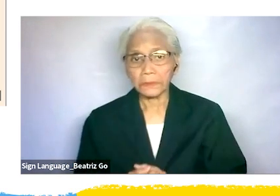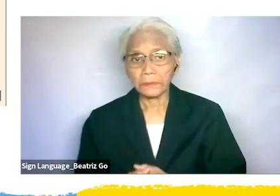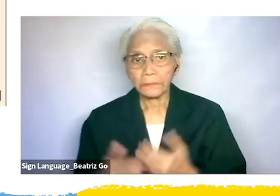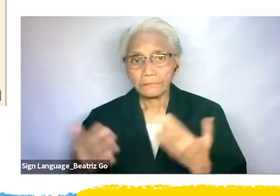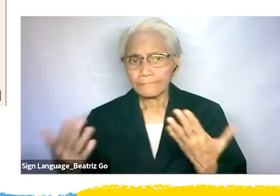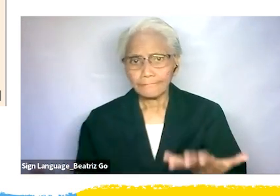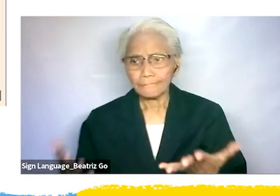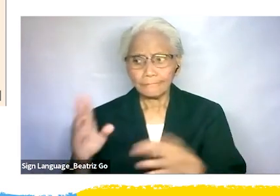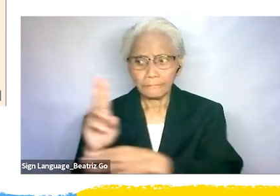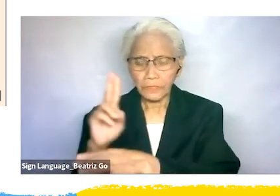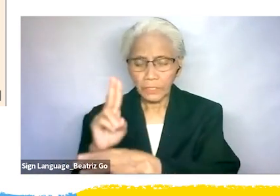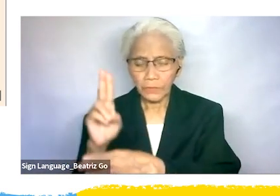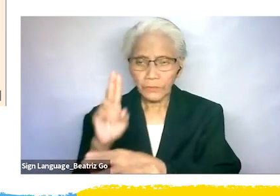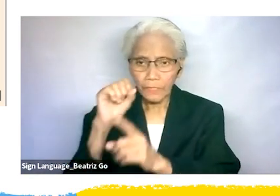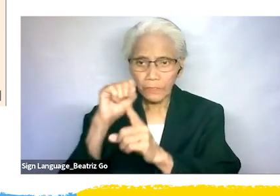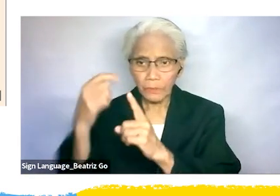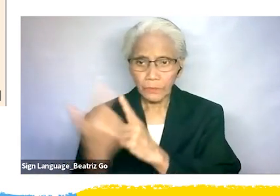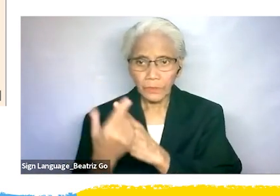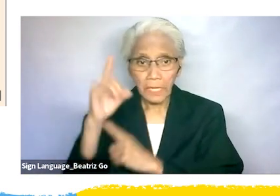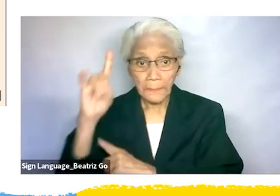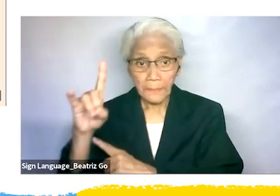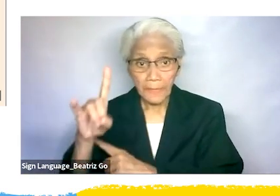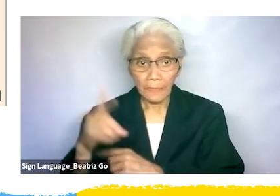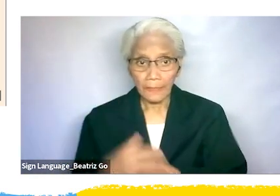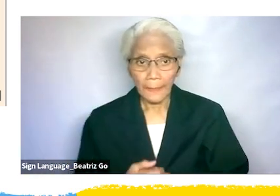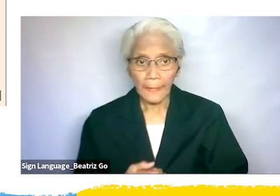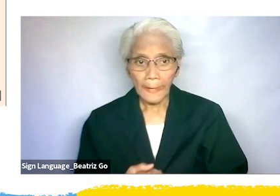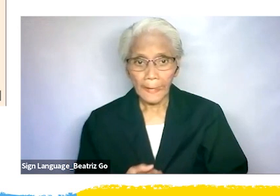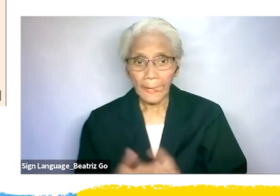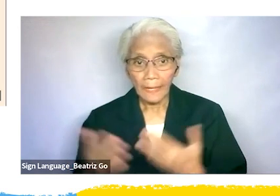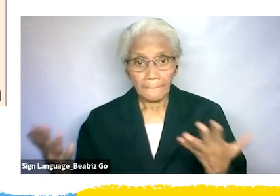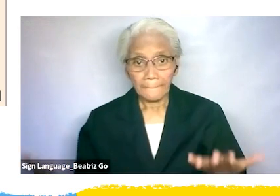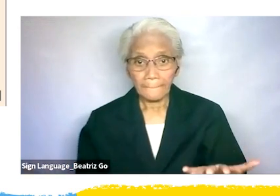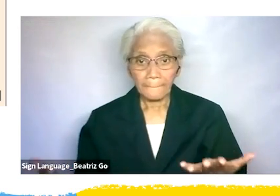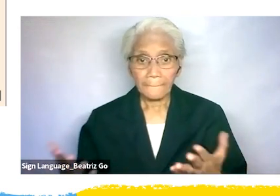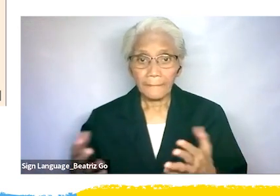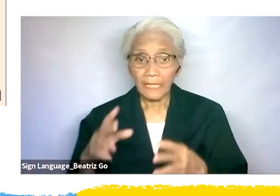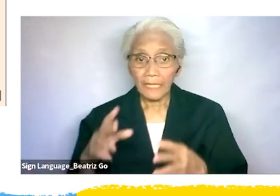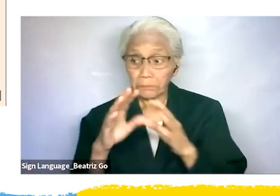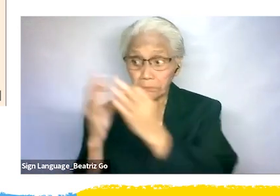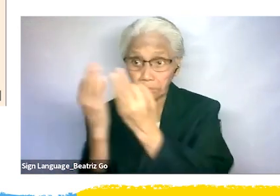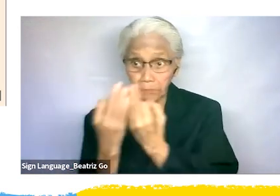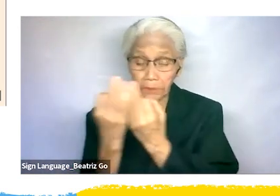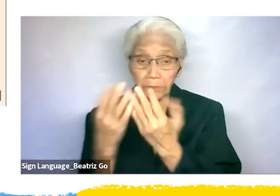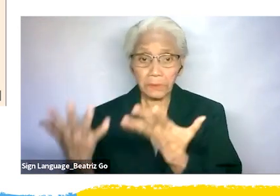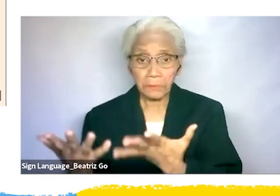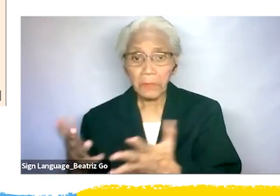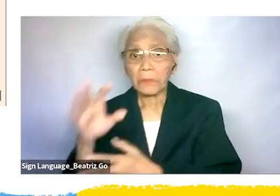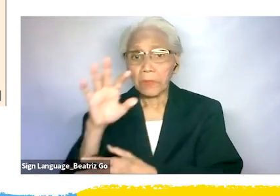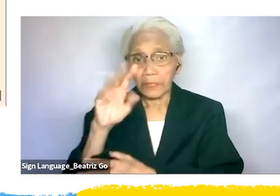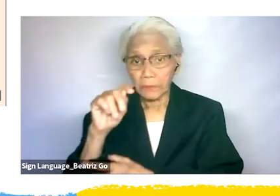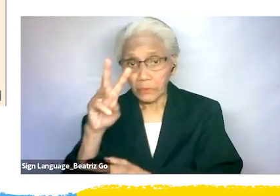social media platforms such as Facebook and Twitter to campaign their agenda and